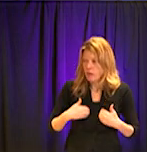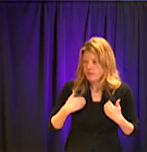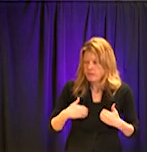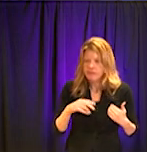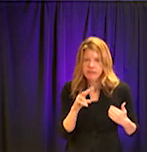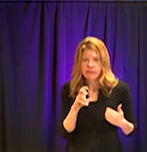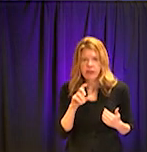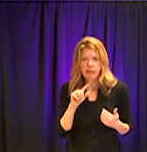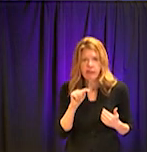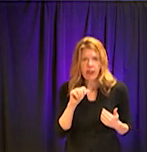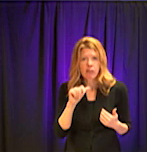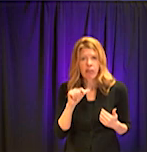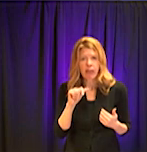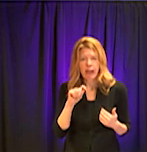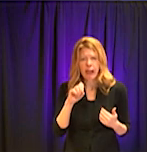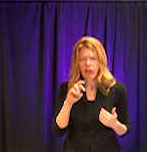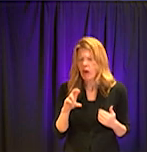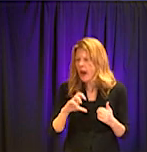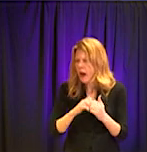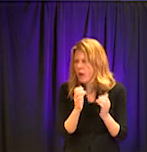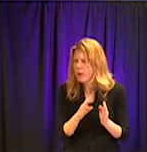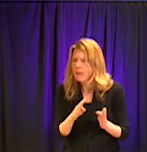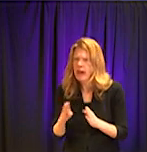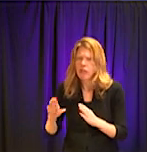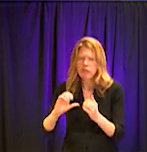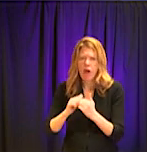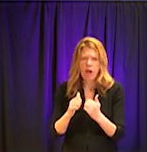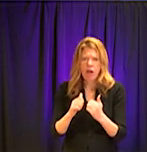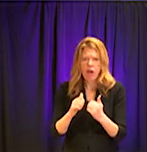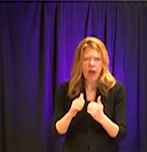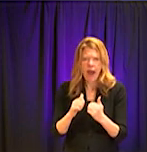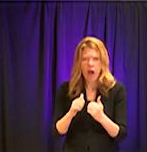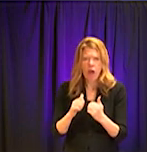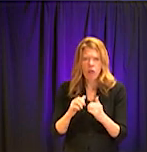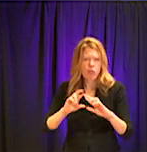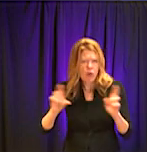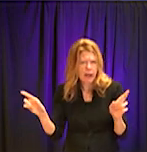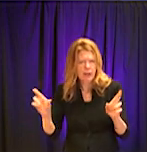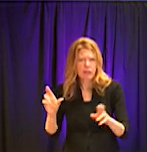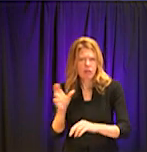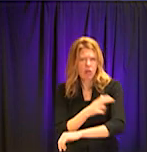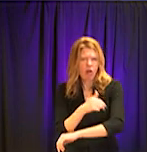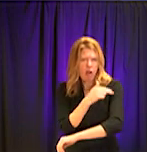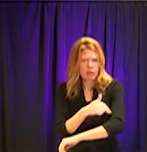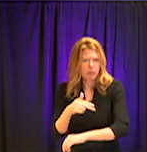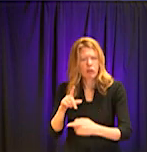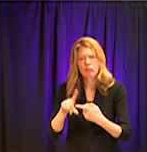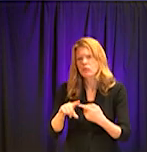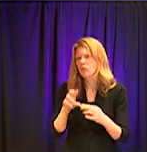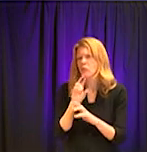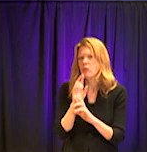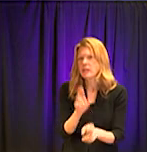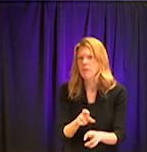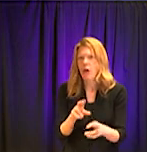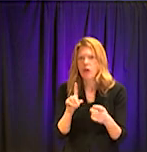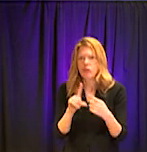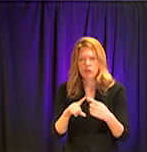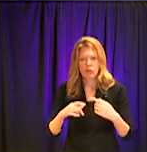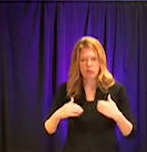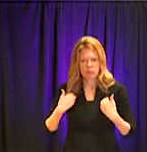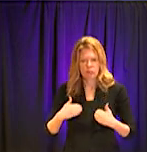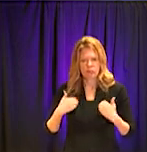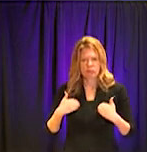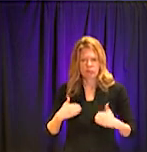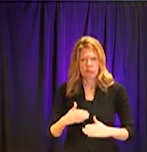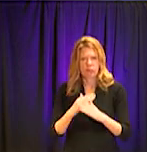prepared, uh, is DeKalb County to handle this and speak specifically to the ventilator situation? Well, again, that's, uh, a,